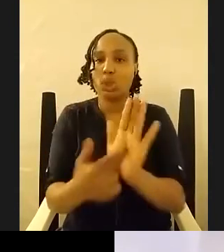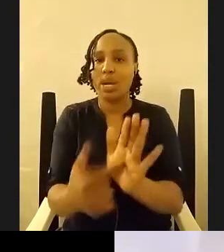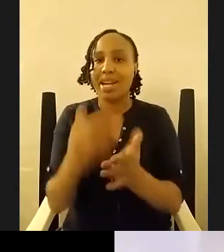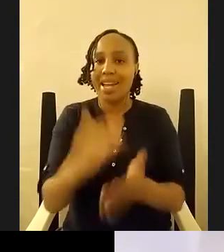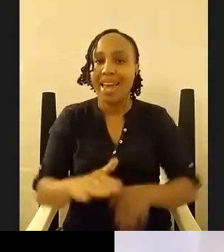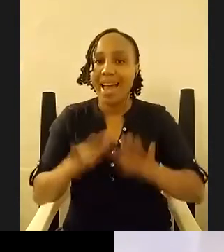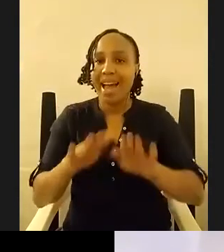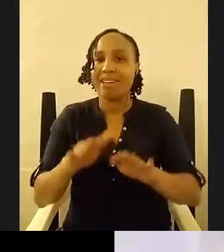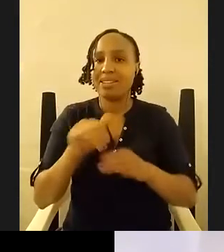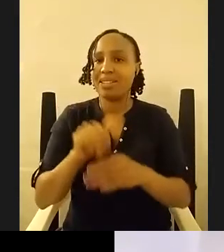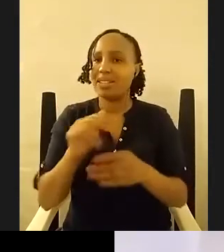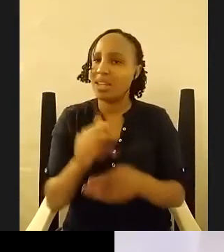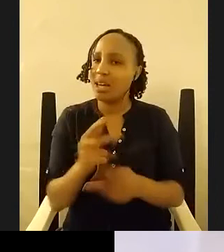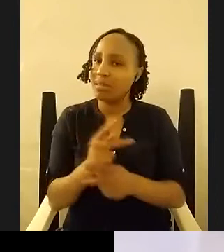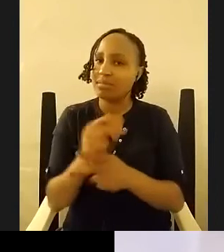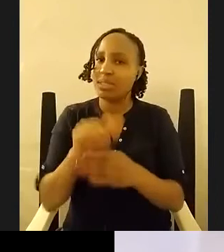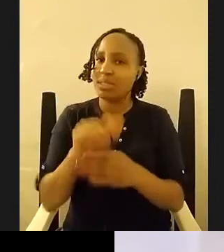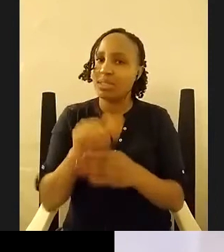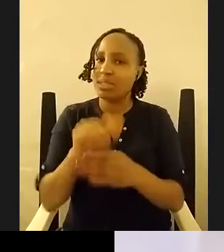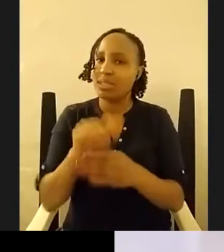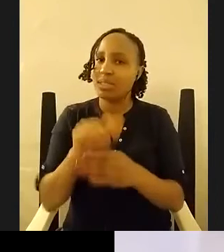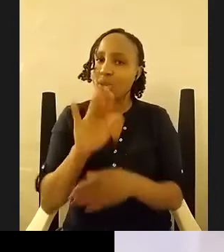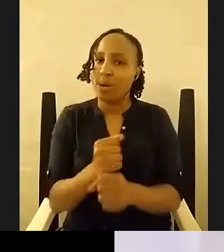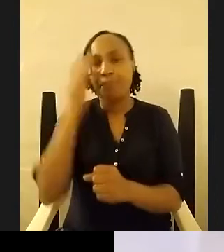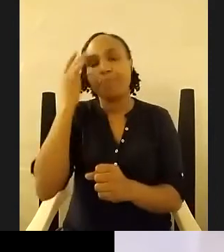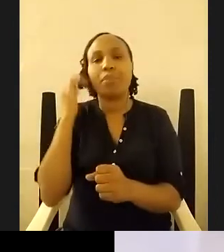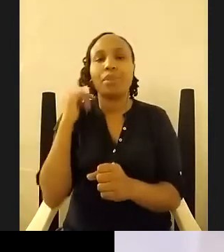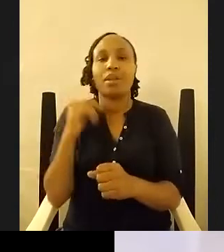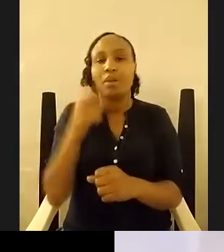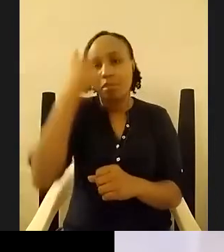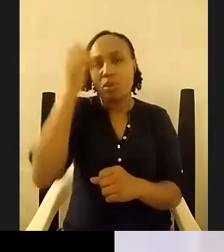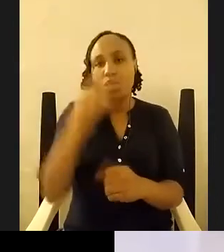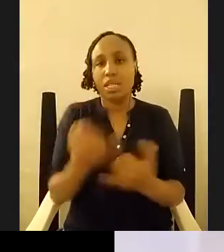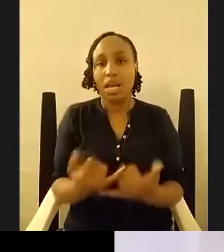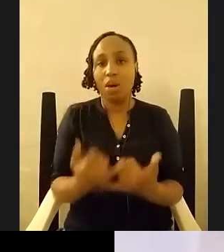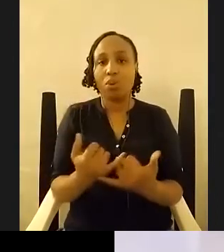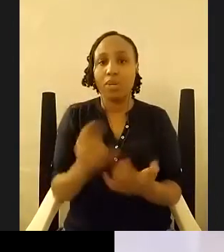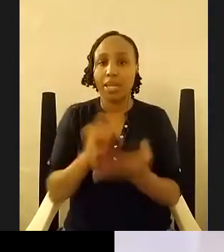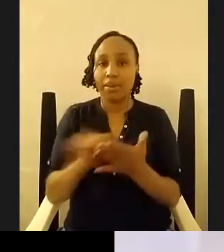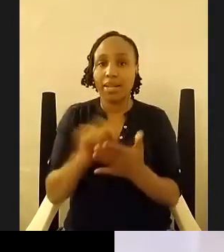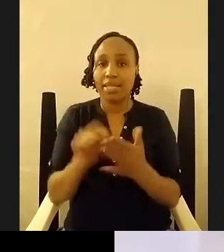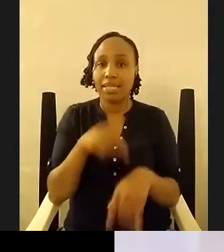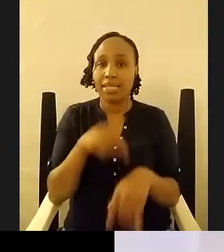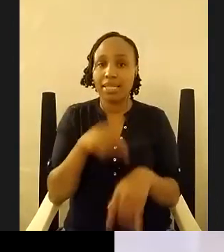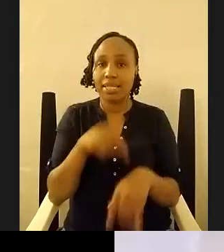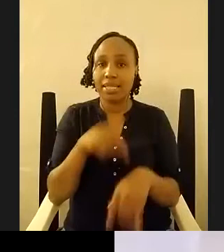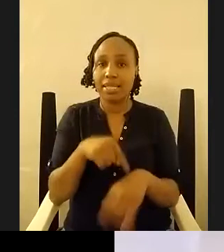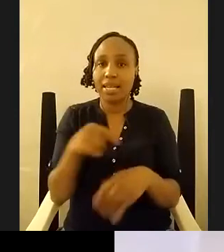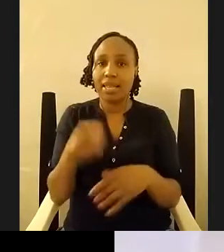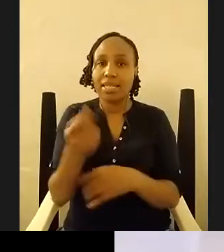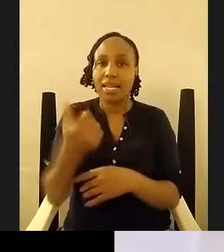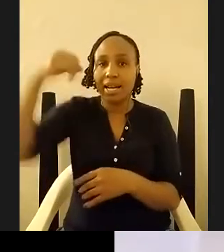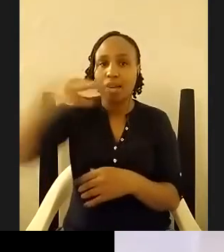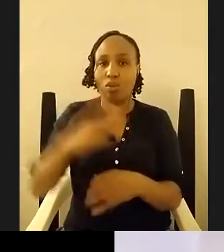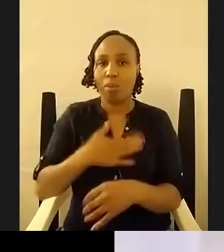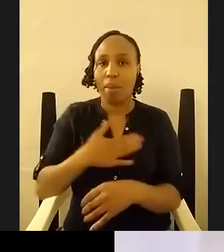and uh i mean since we're on the subject of writing cities this little light of mine takes place in in nairobi and whirlwind